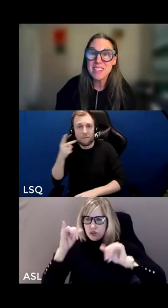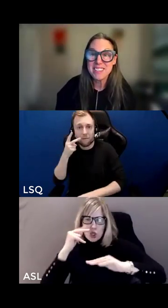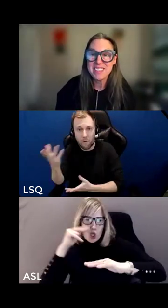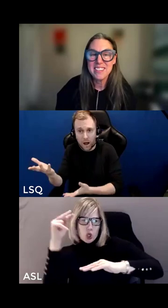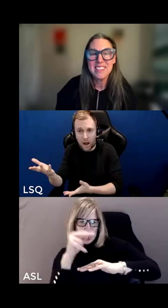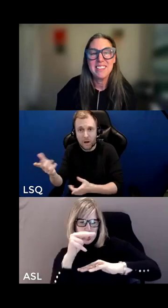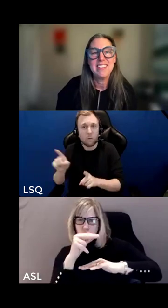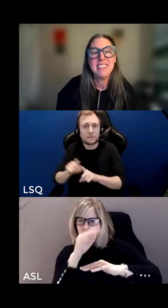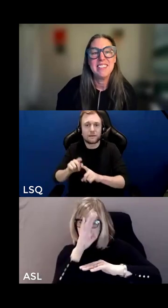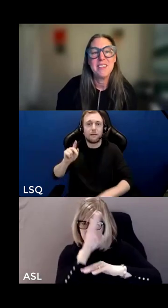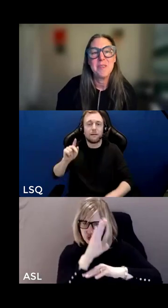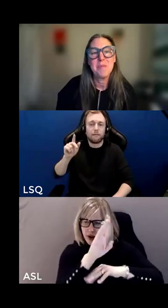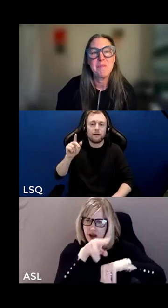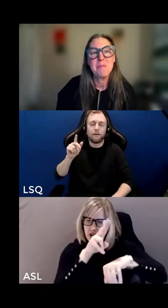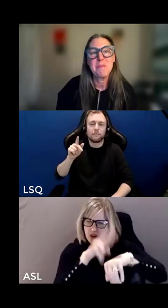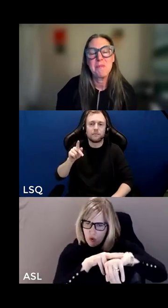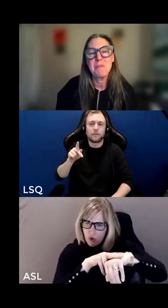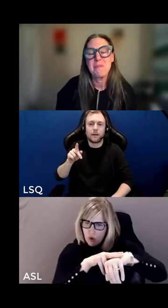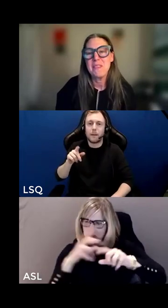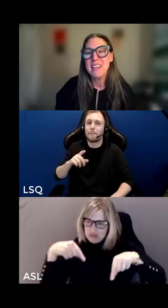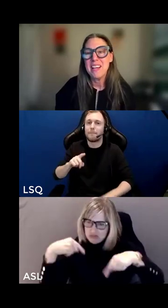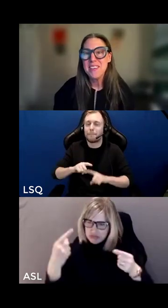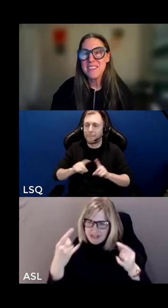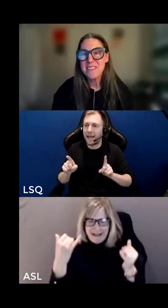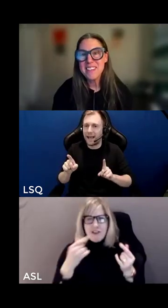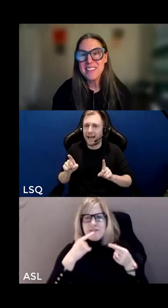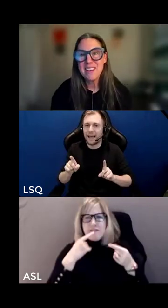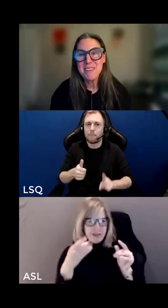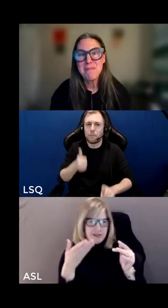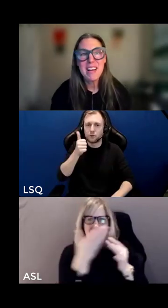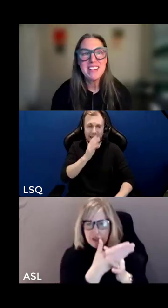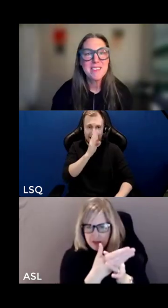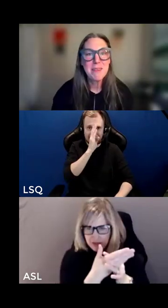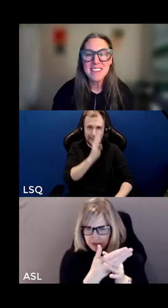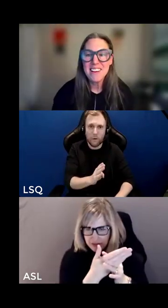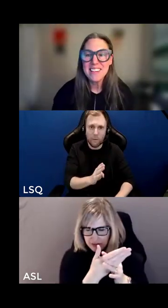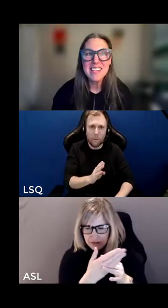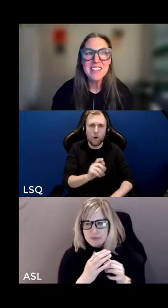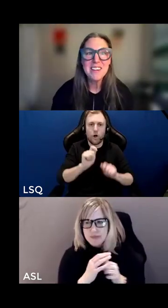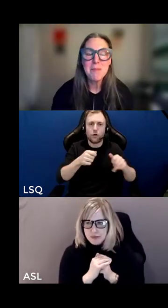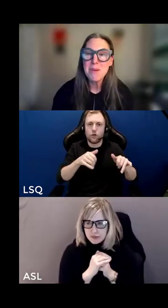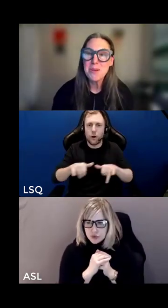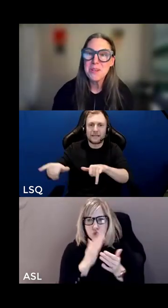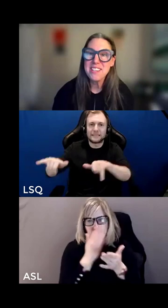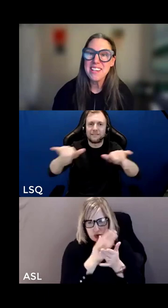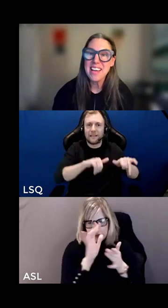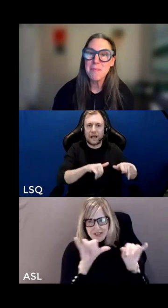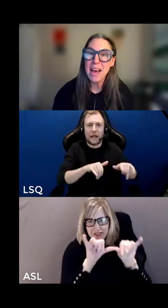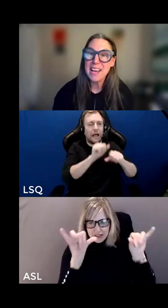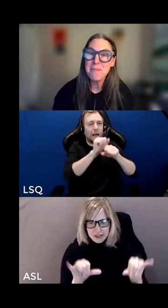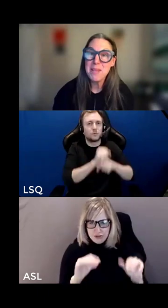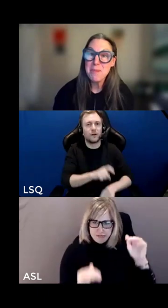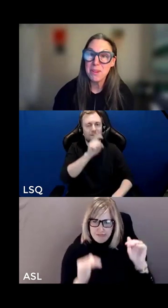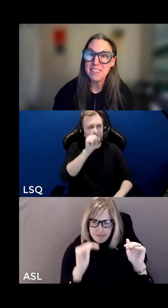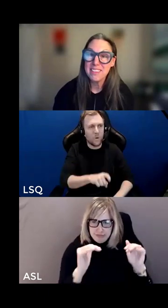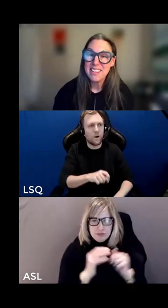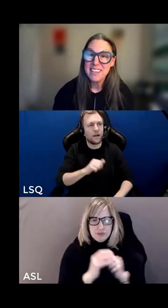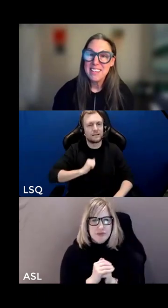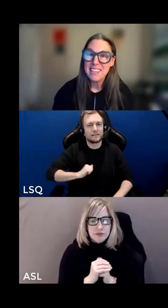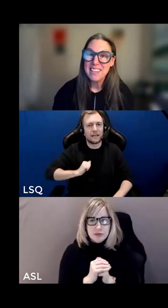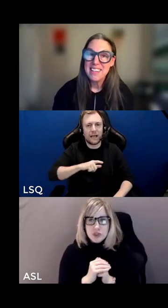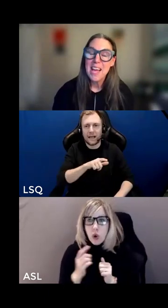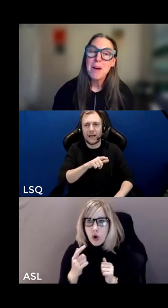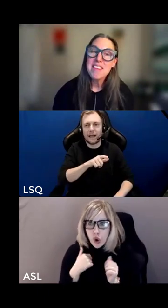interrupt it now this is a great time to remind us am i talking here about good and bad people